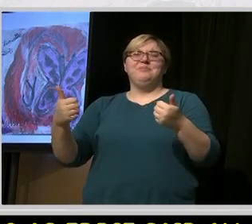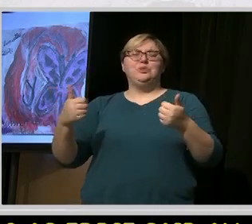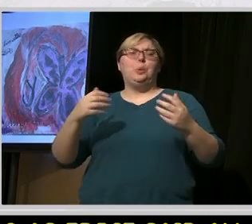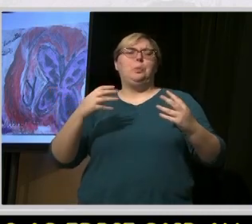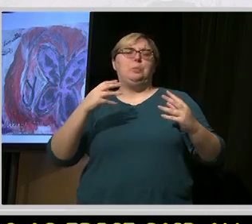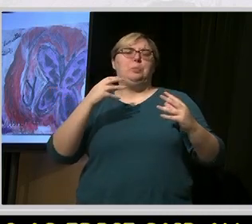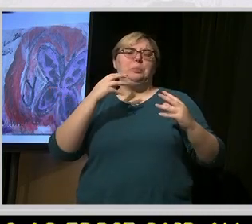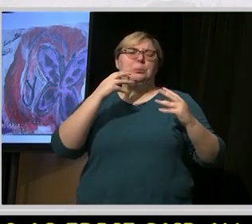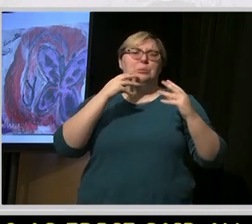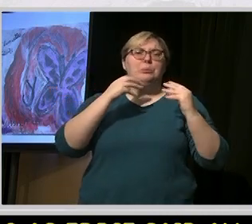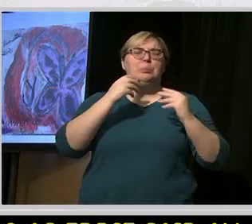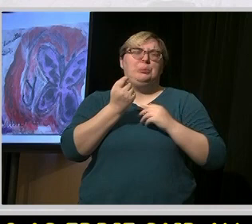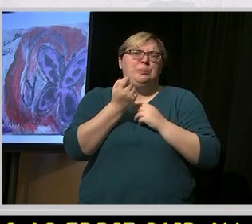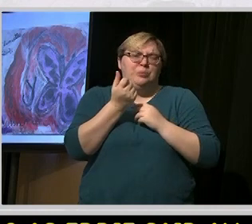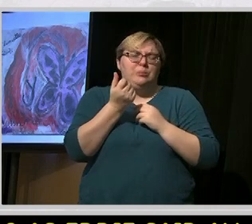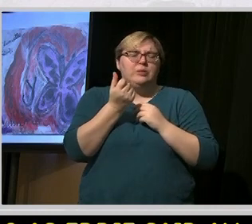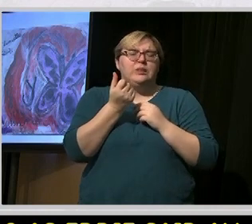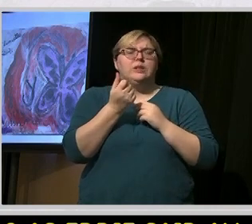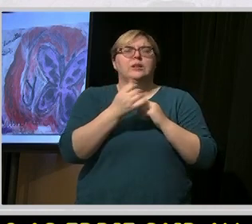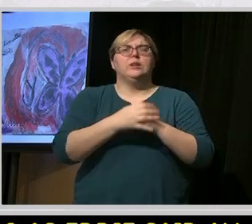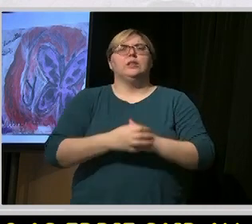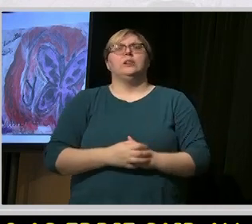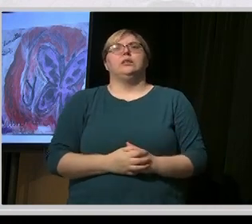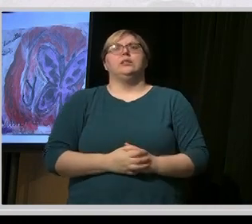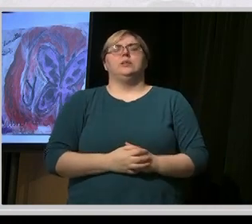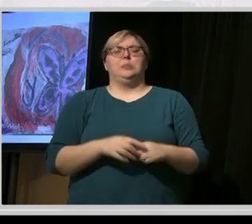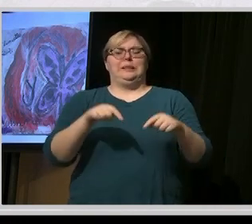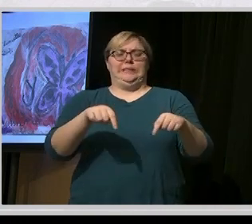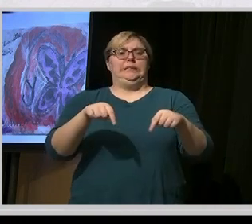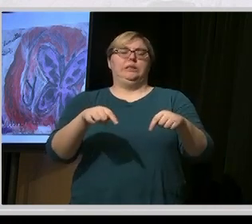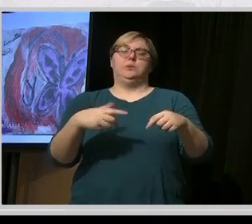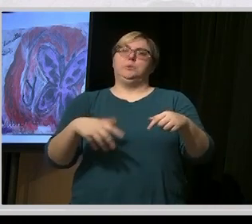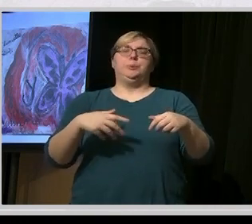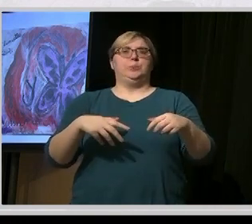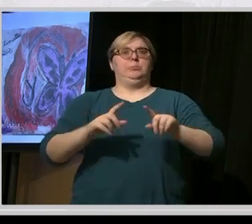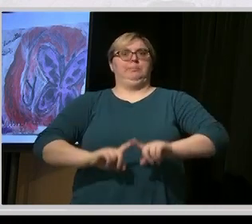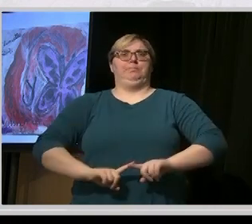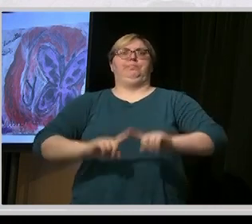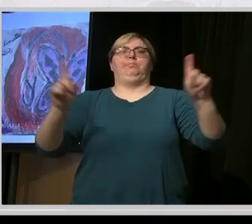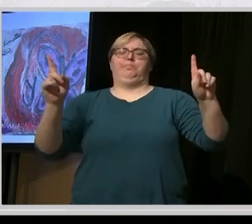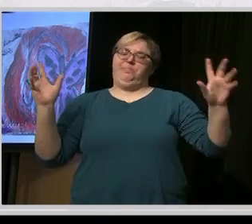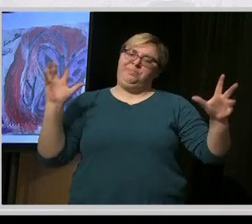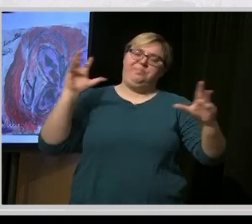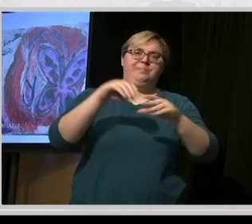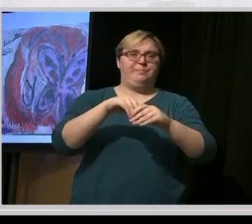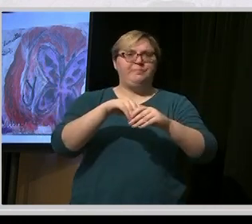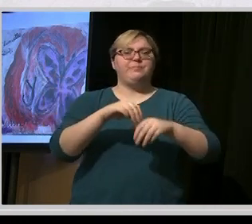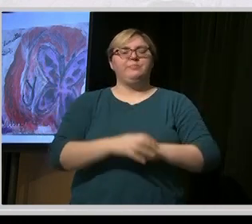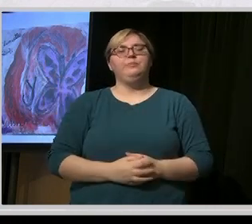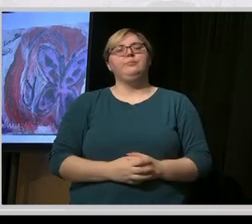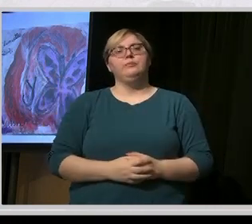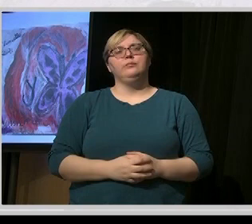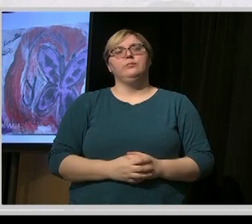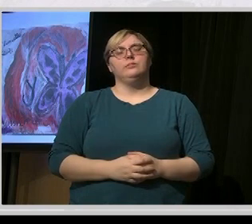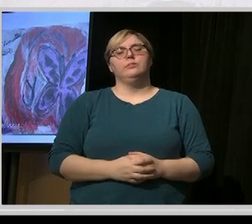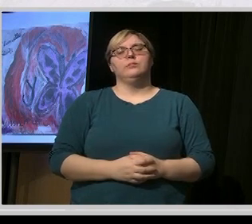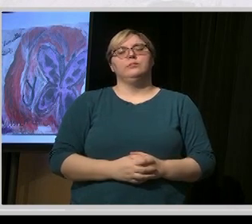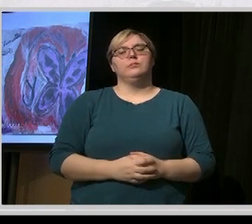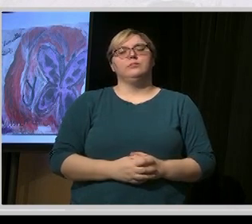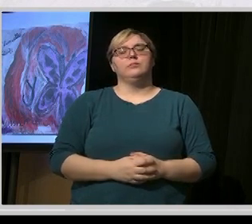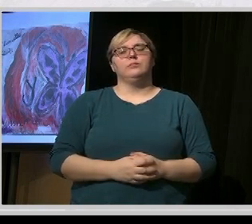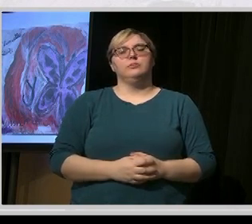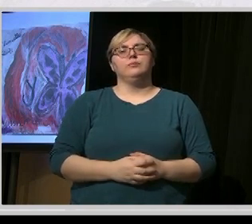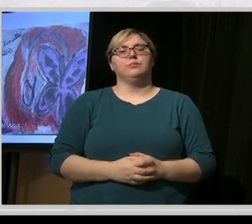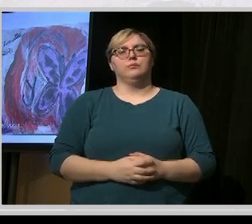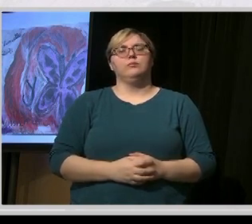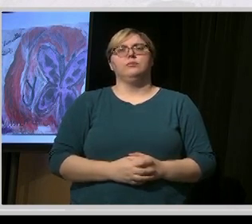I guess a couple of things for me that everybody we've worked with, from the folks